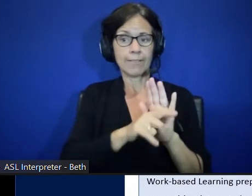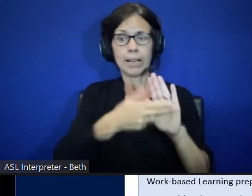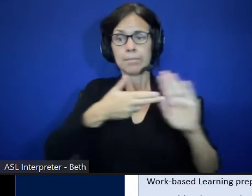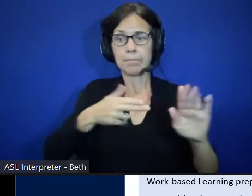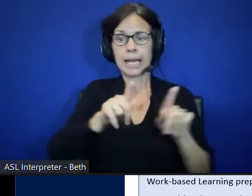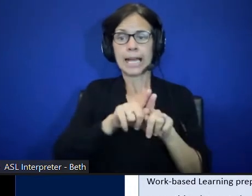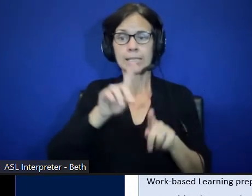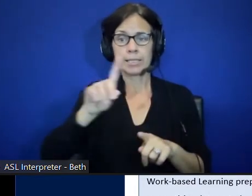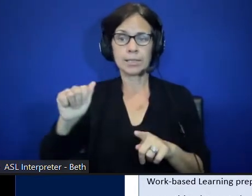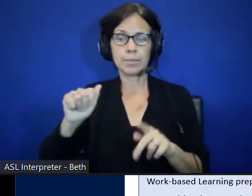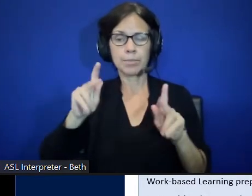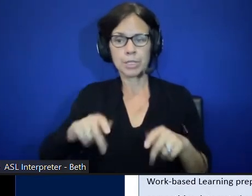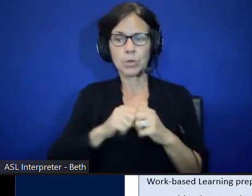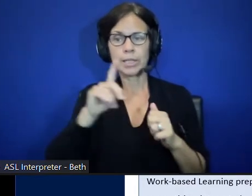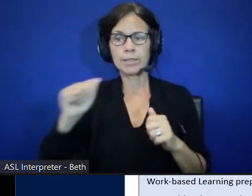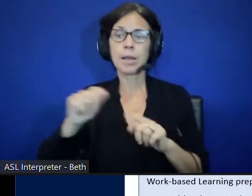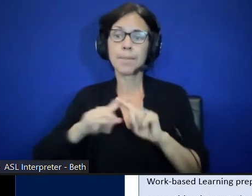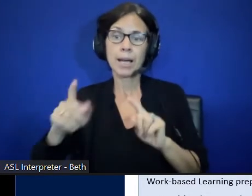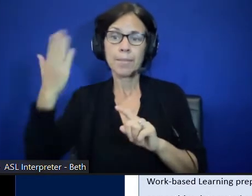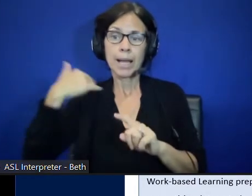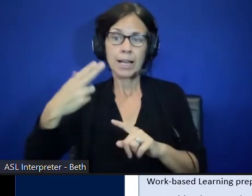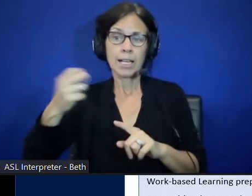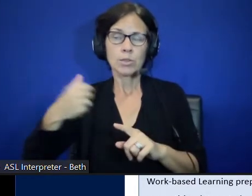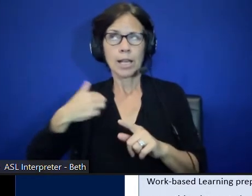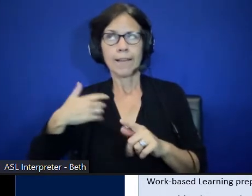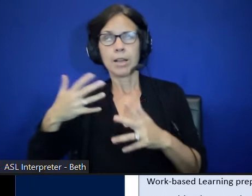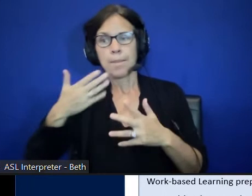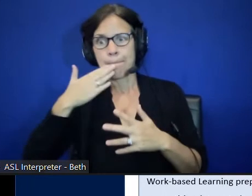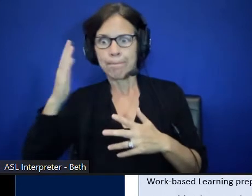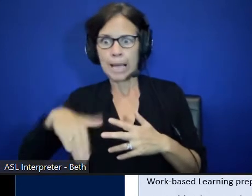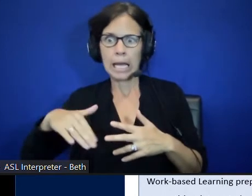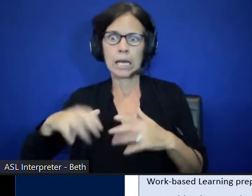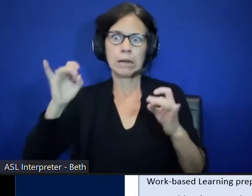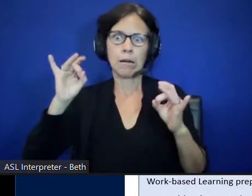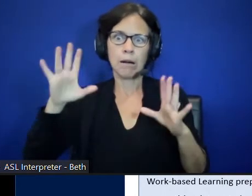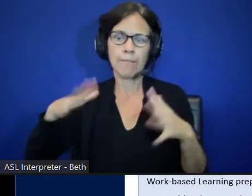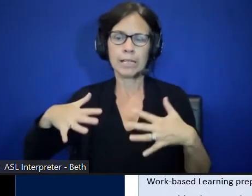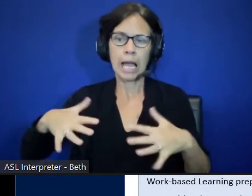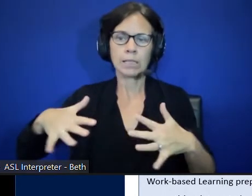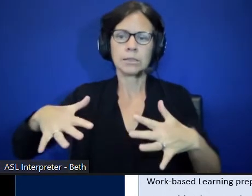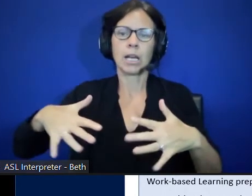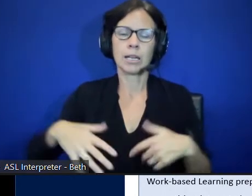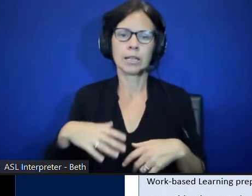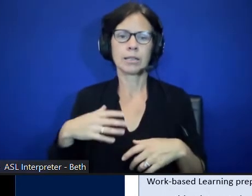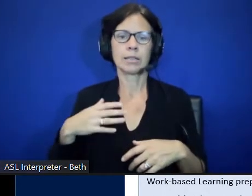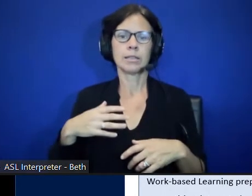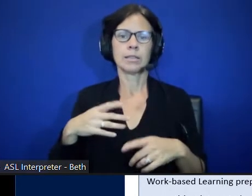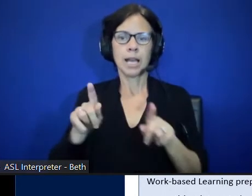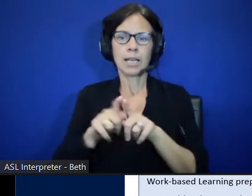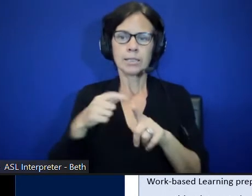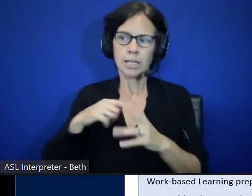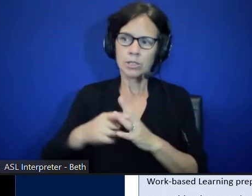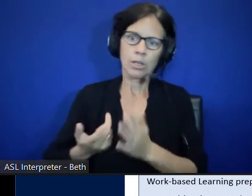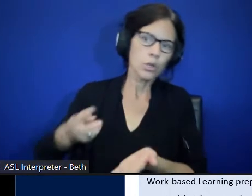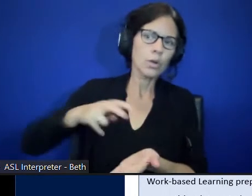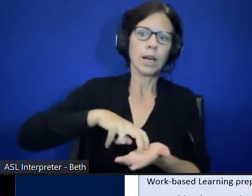I had really bad anxiety in high school, and as I like got up and started working, a